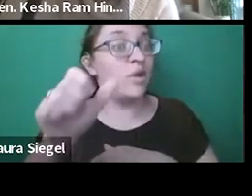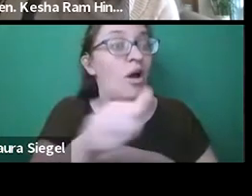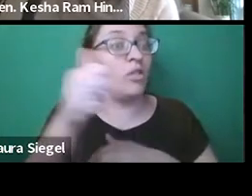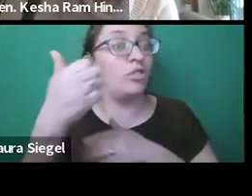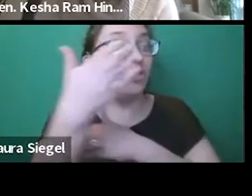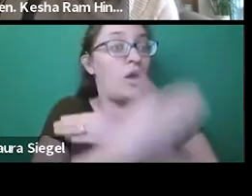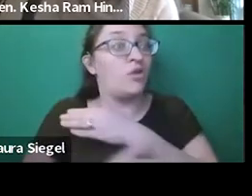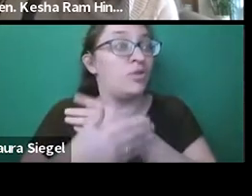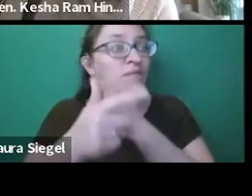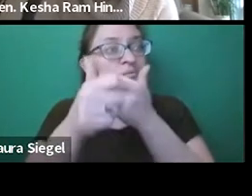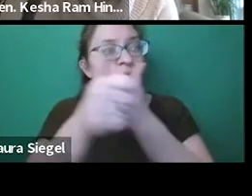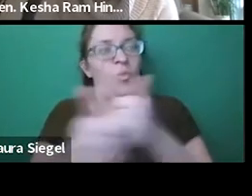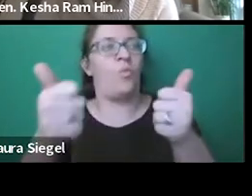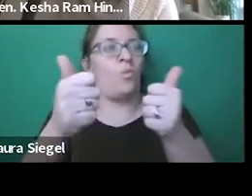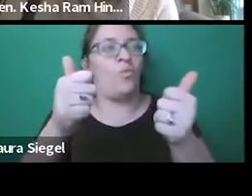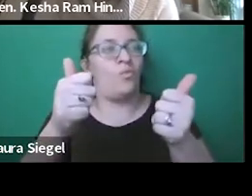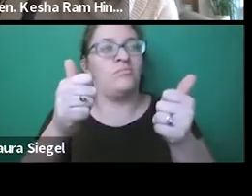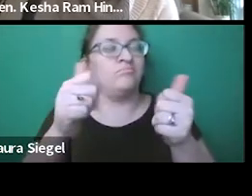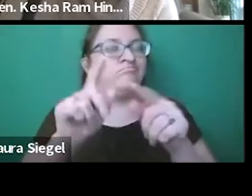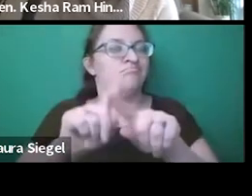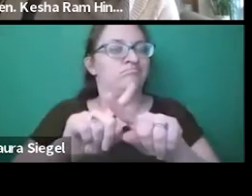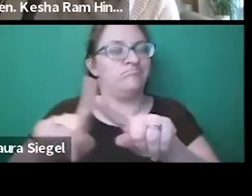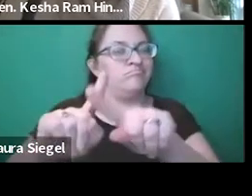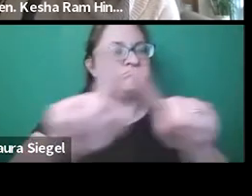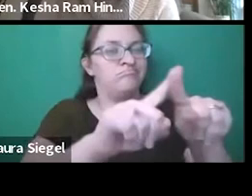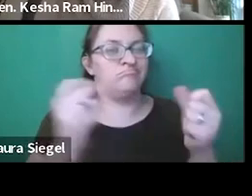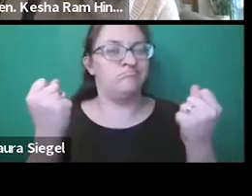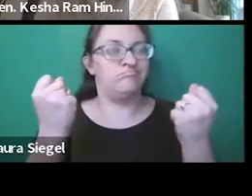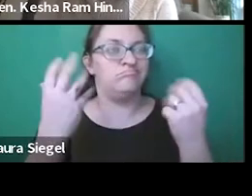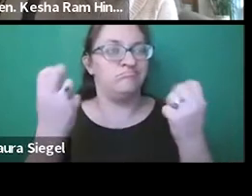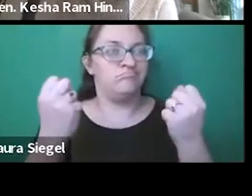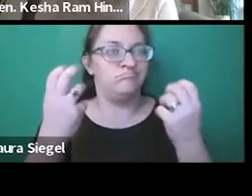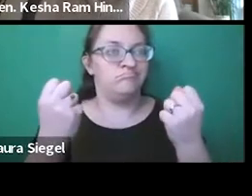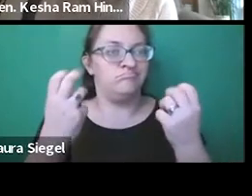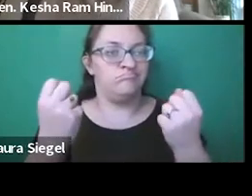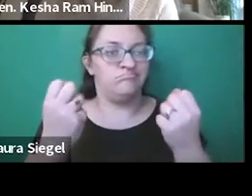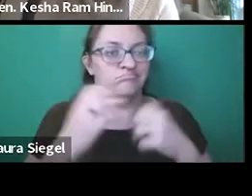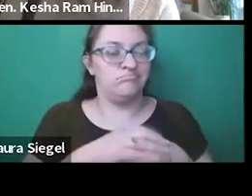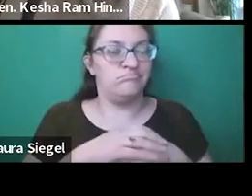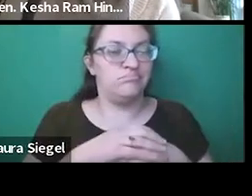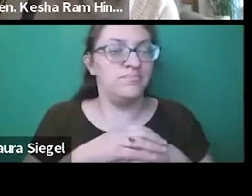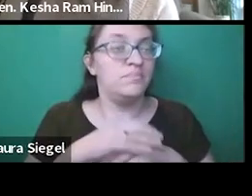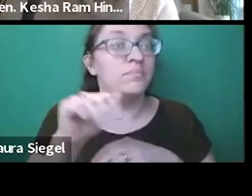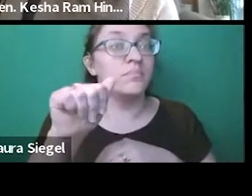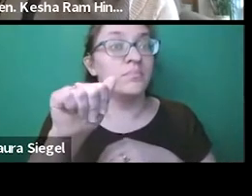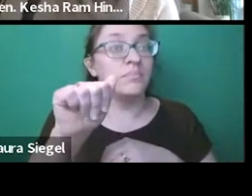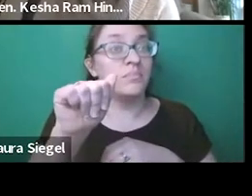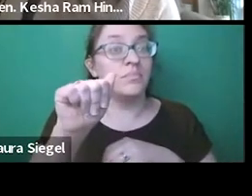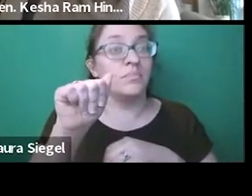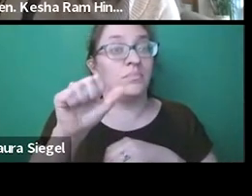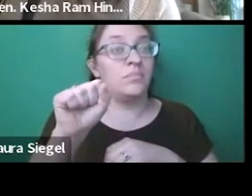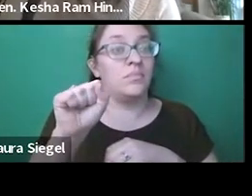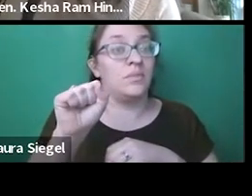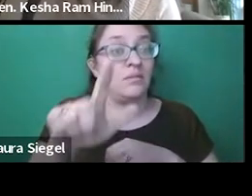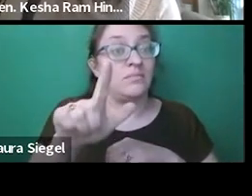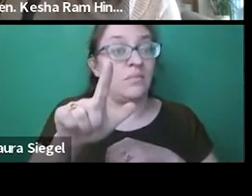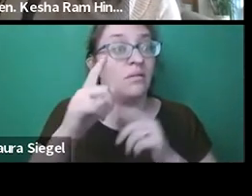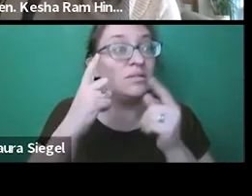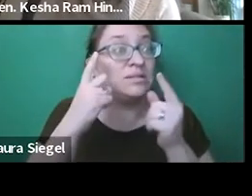Other countries have their own versions of different sign languages that need to be recognized.